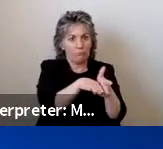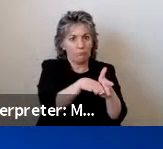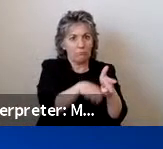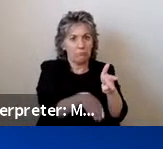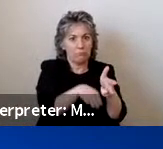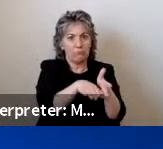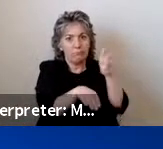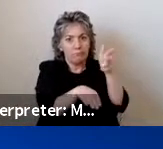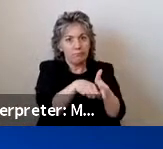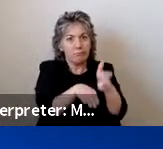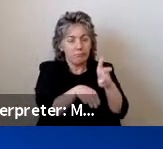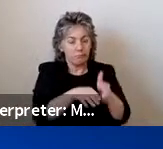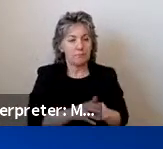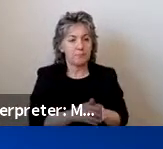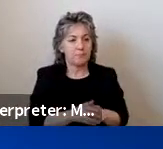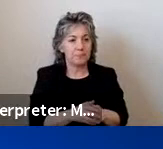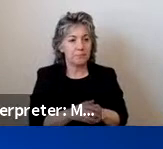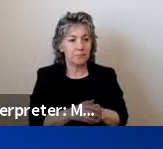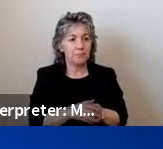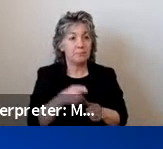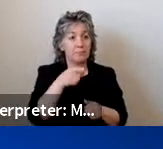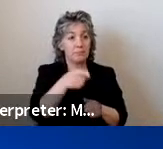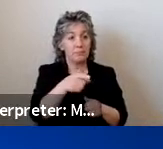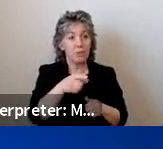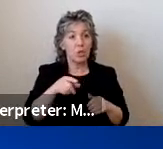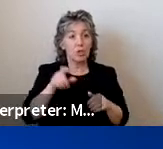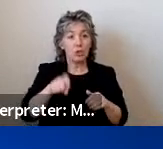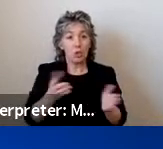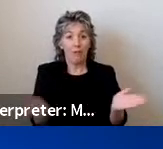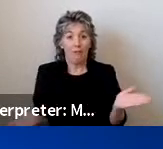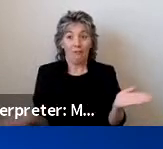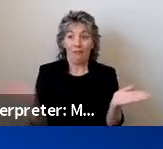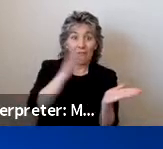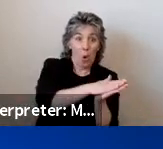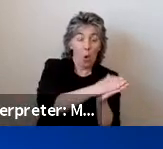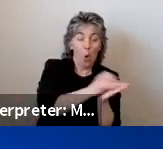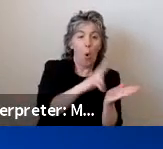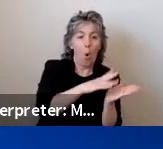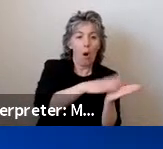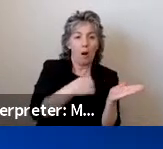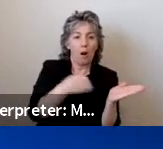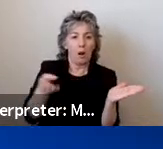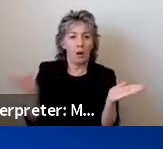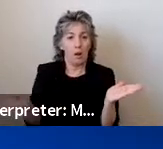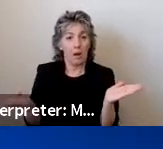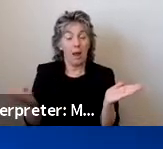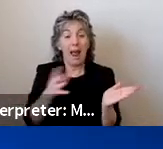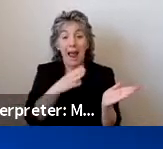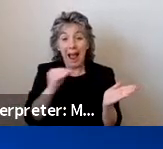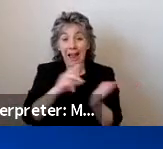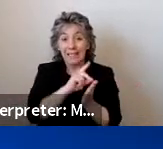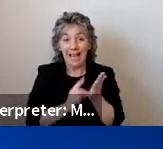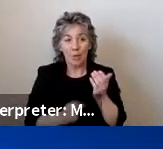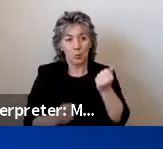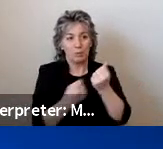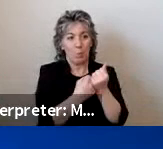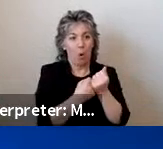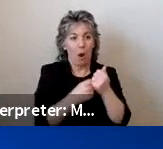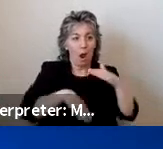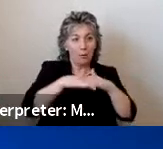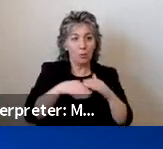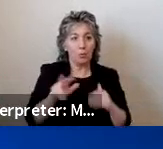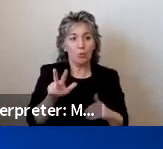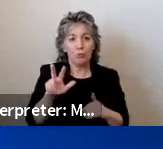Ramps are permitted to fold or telescope and should be designed to support either 300 or 600 pounds depending on how long the ramp is.